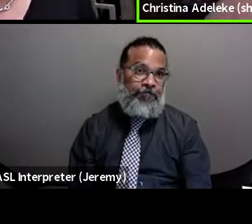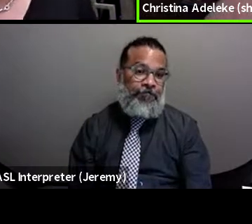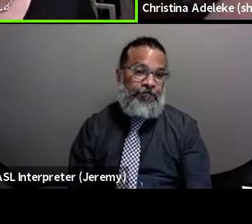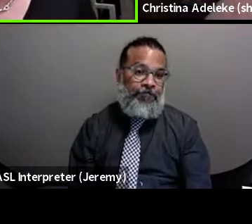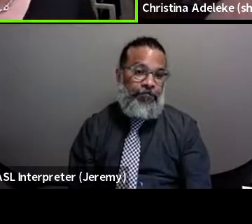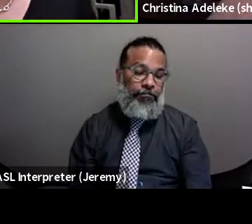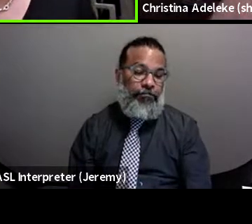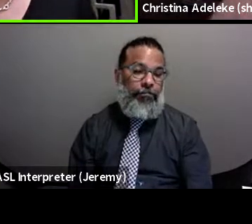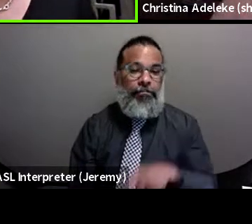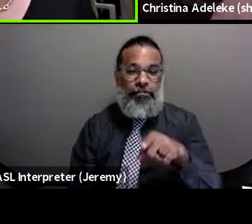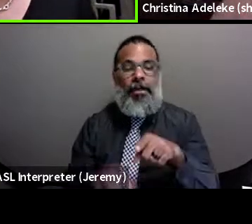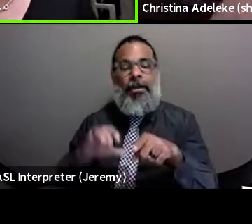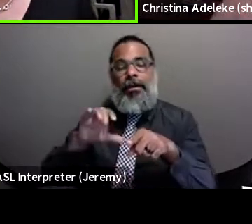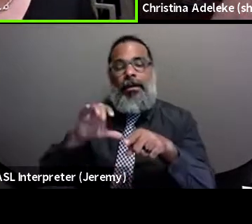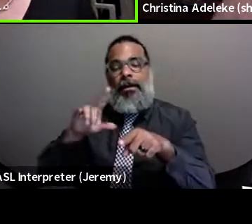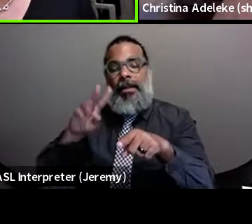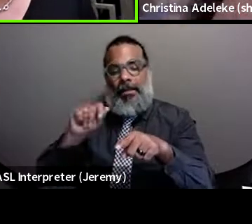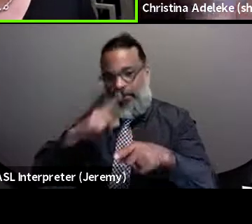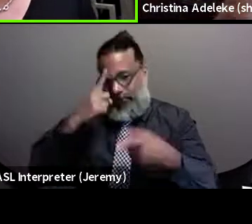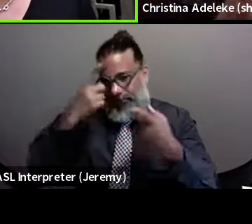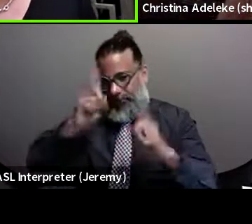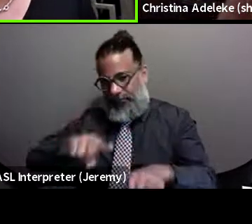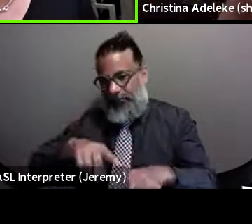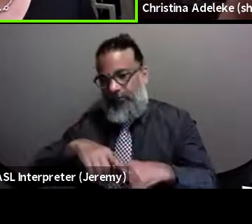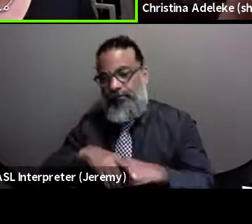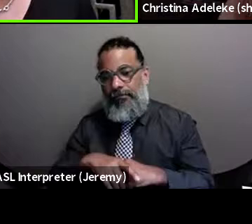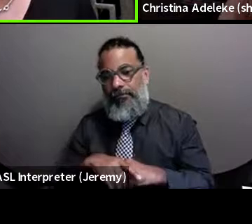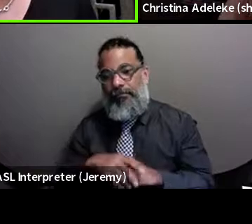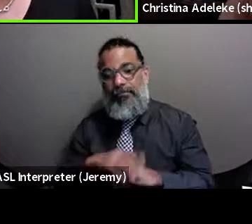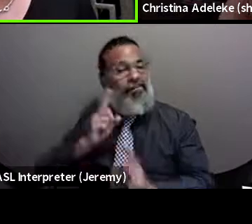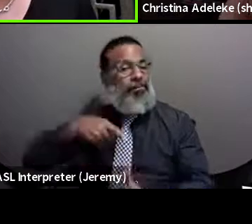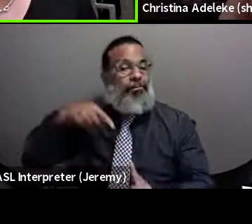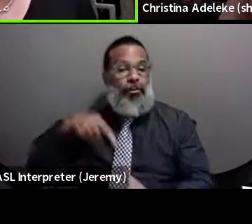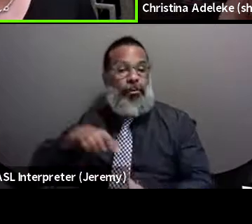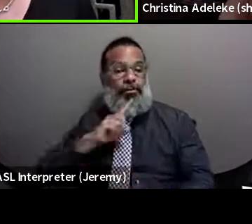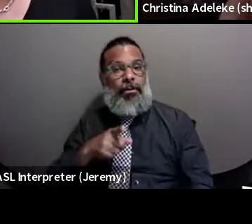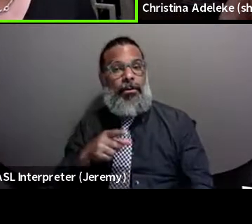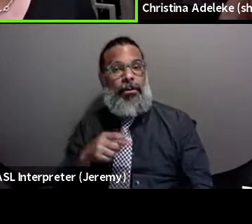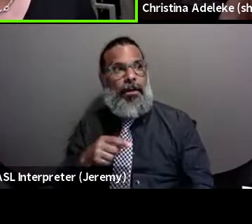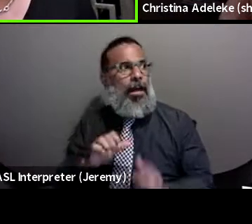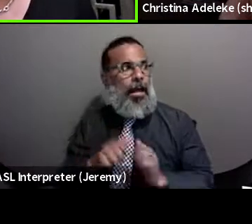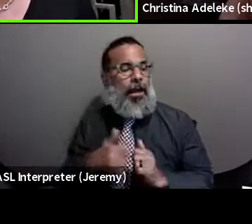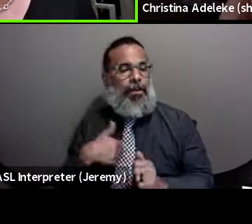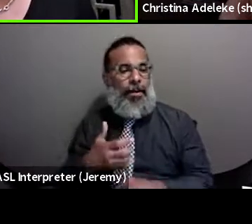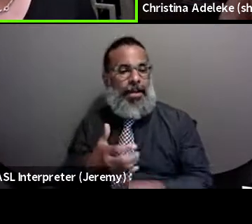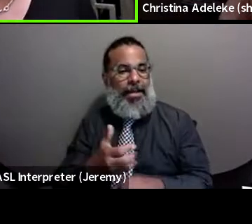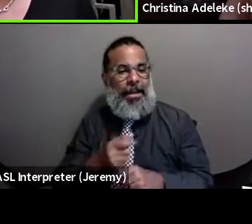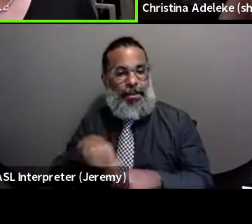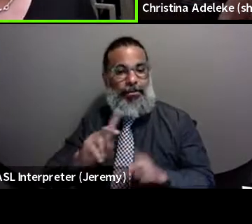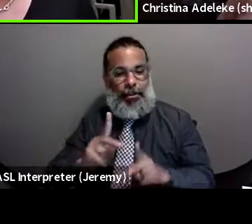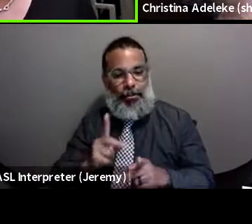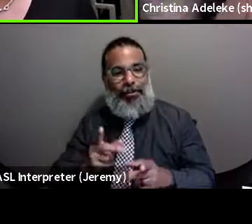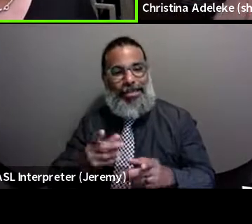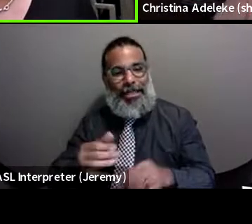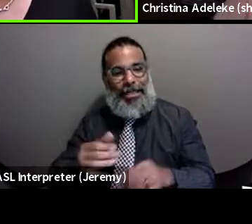And I agree with that. You know, I mean, the bottom line is, how do we get these folks insured?